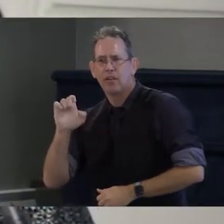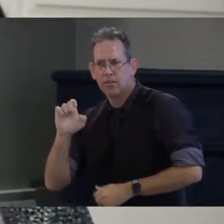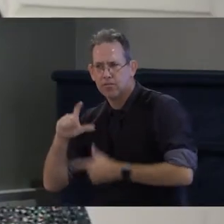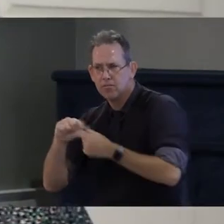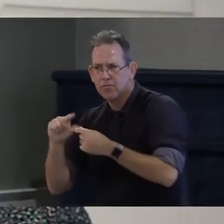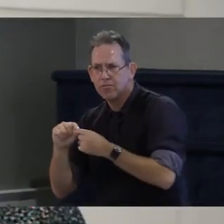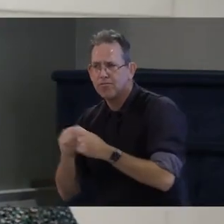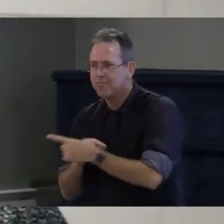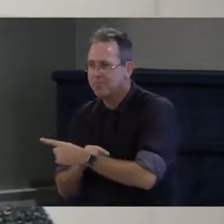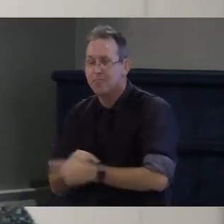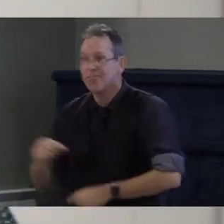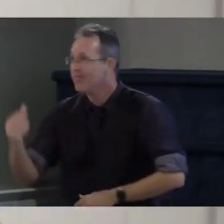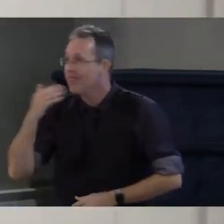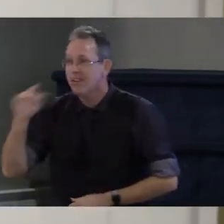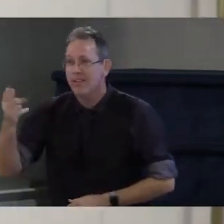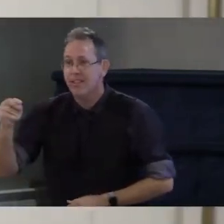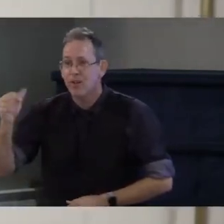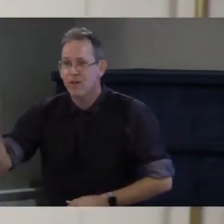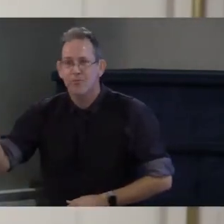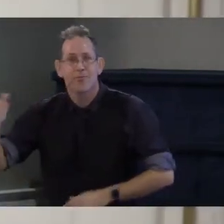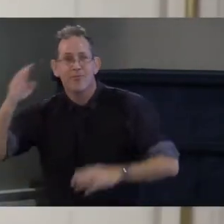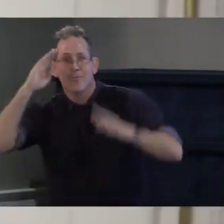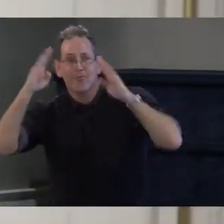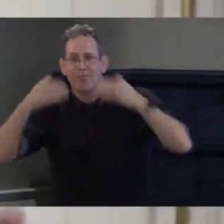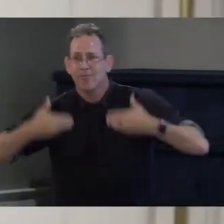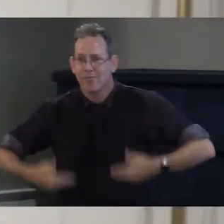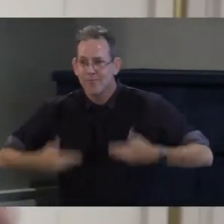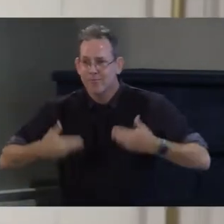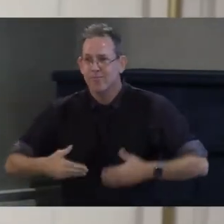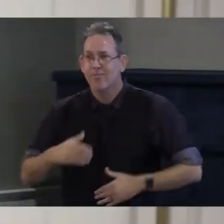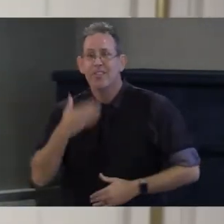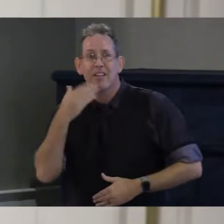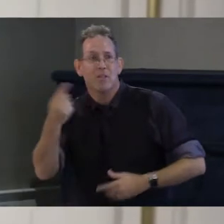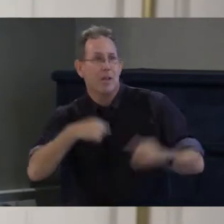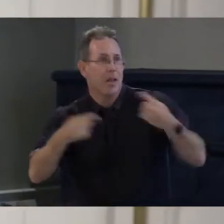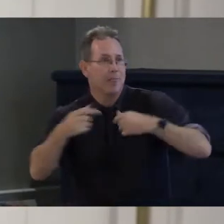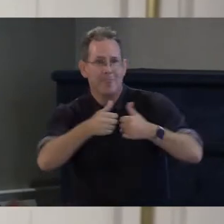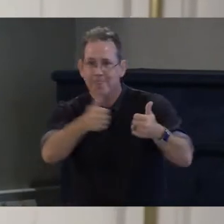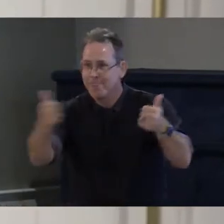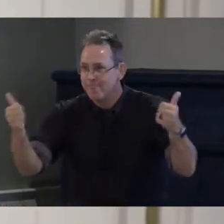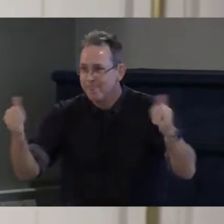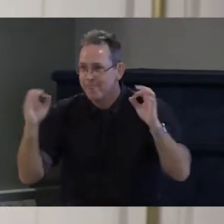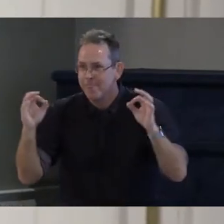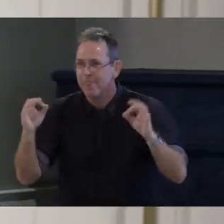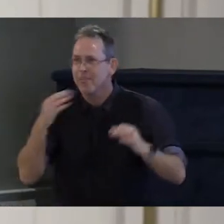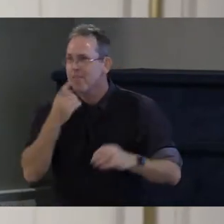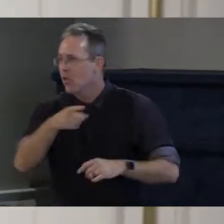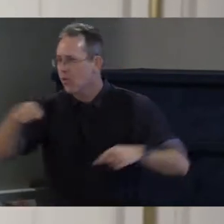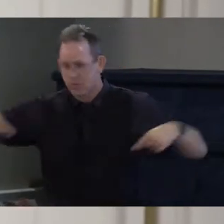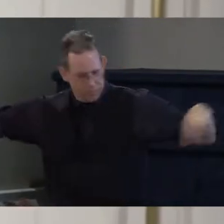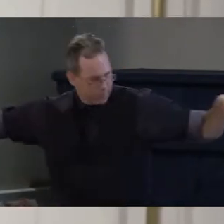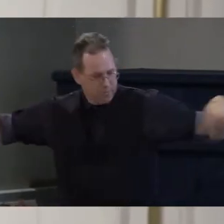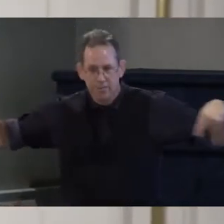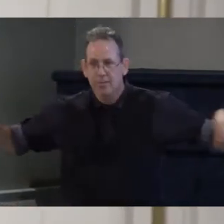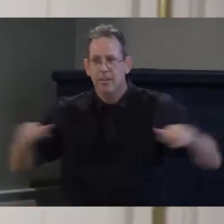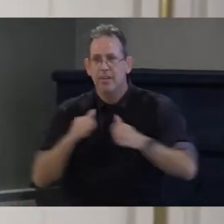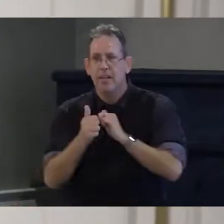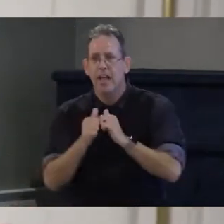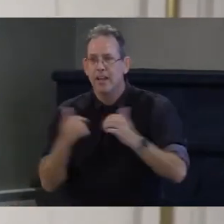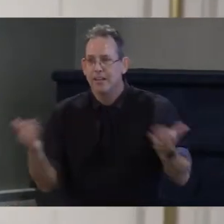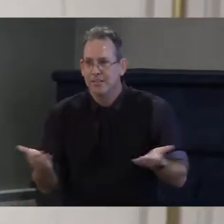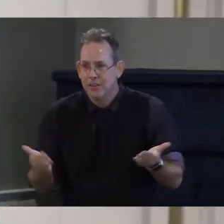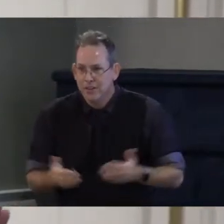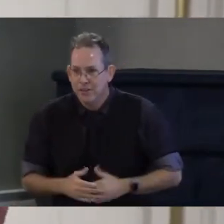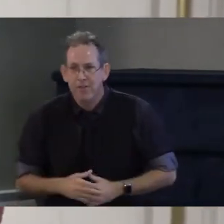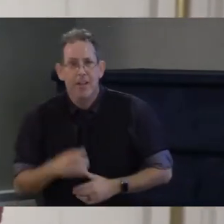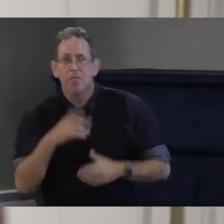so hey everybody thank you all for being here today thank you to all of our participants on zoom it is not easy to do a